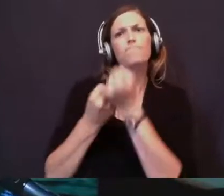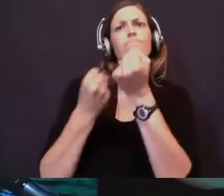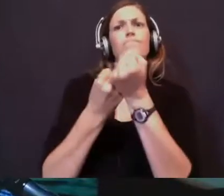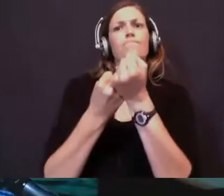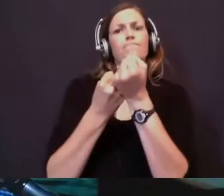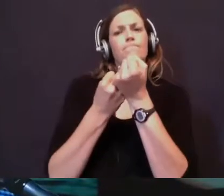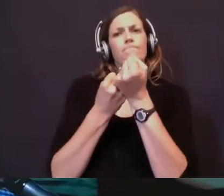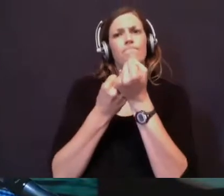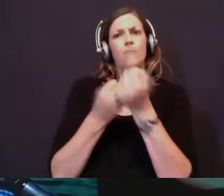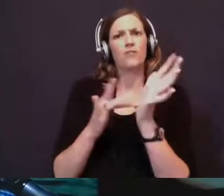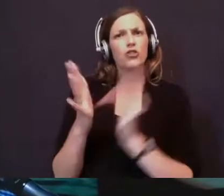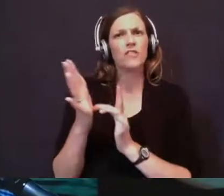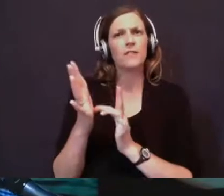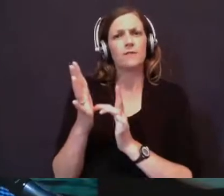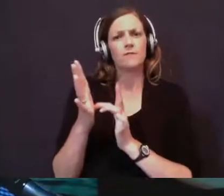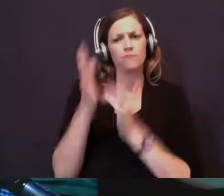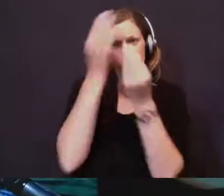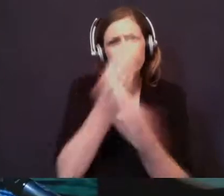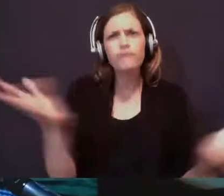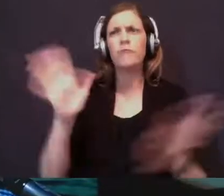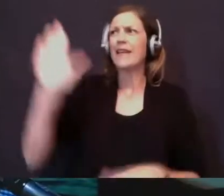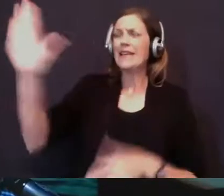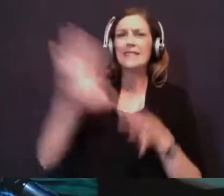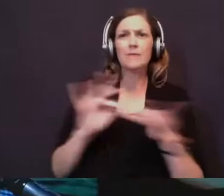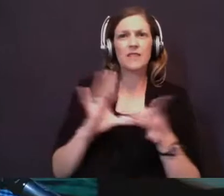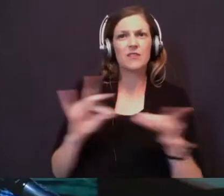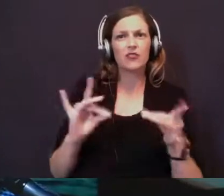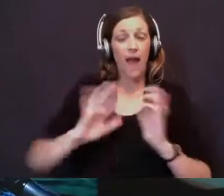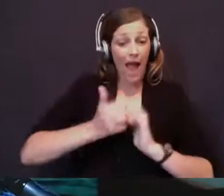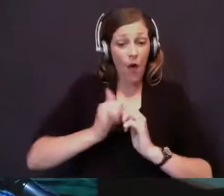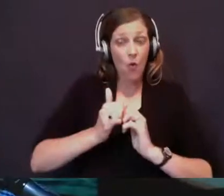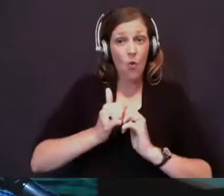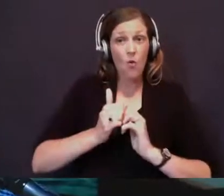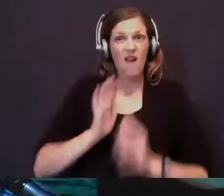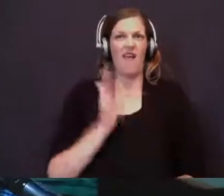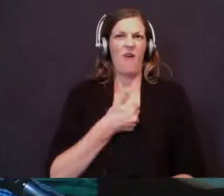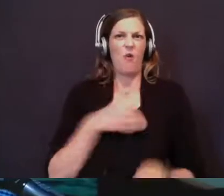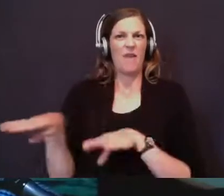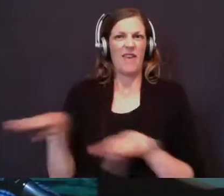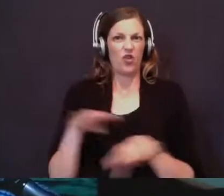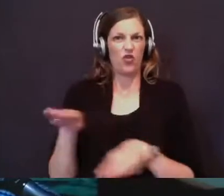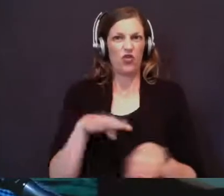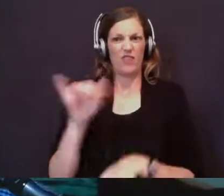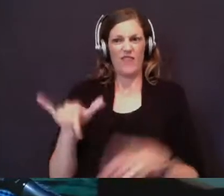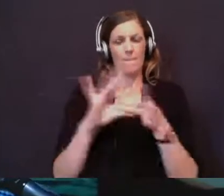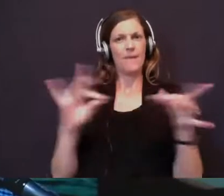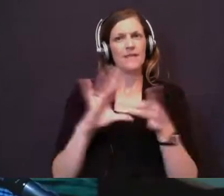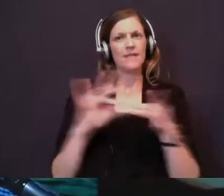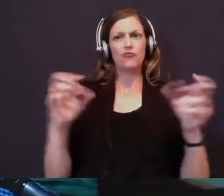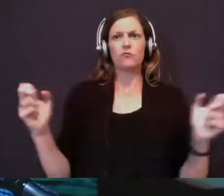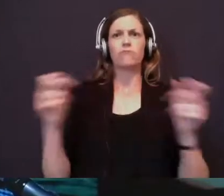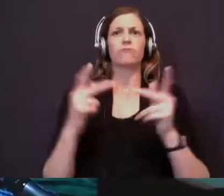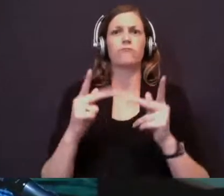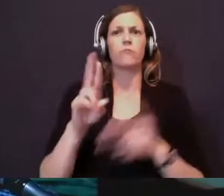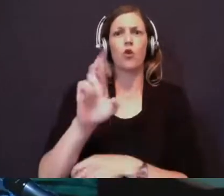share his message, and to uphold it by how we act. And this message is one of reconciliation. That is the message